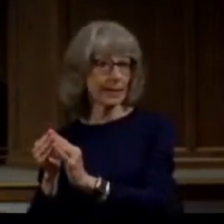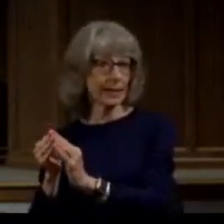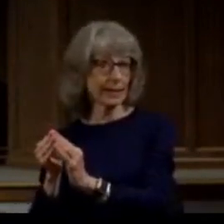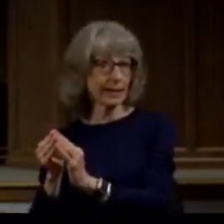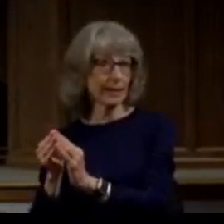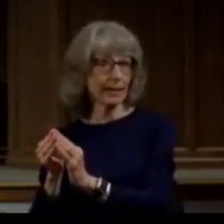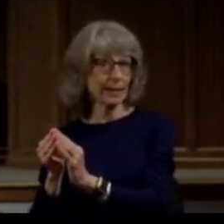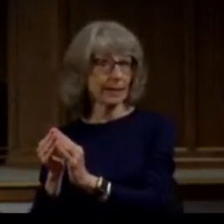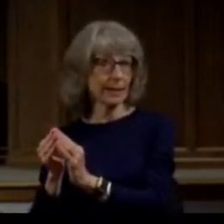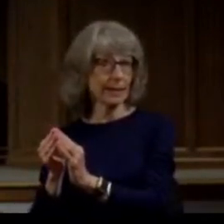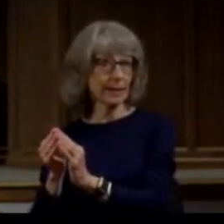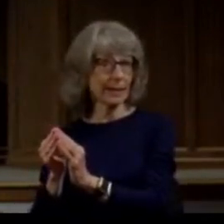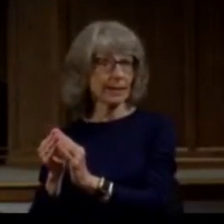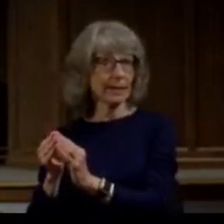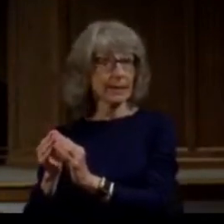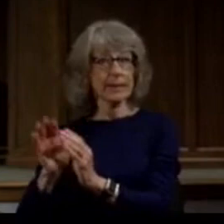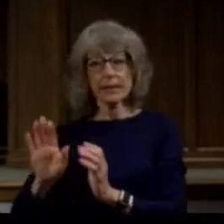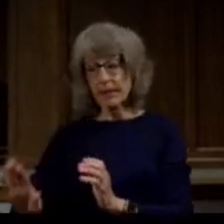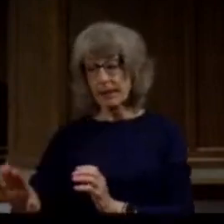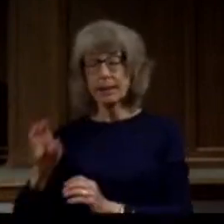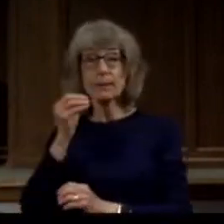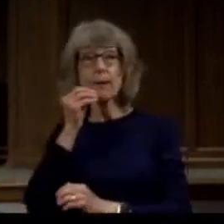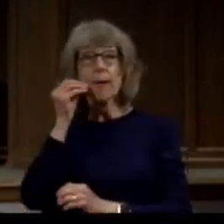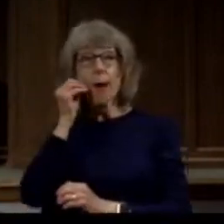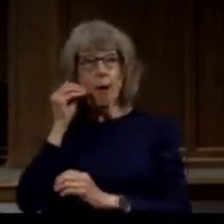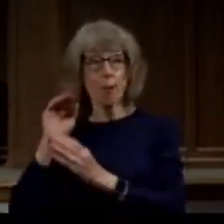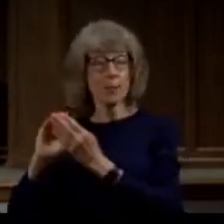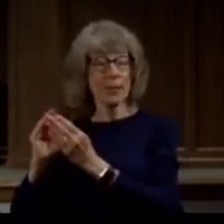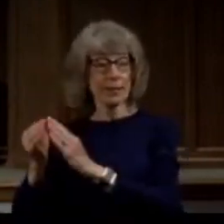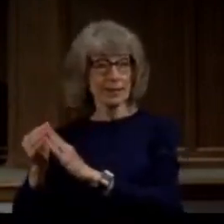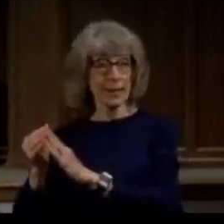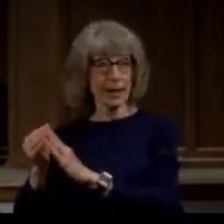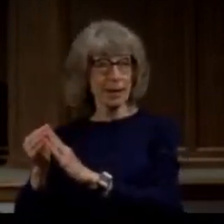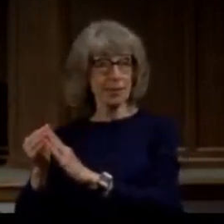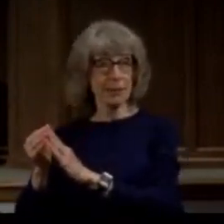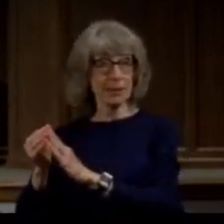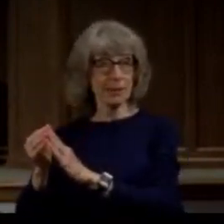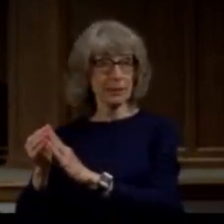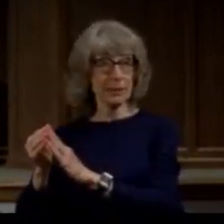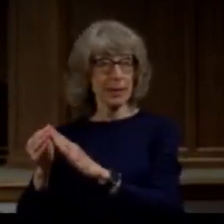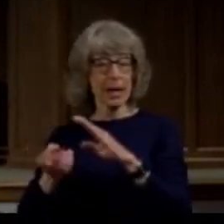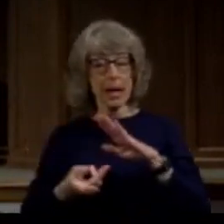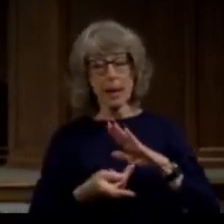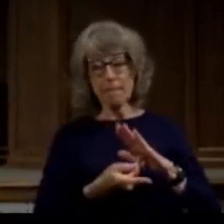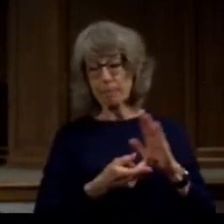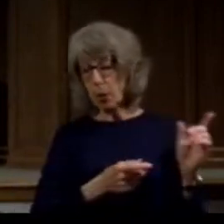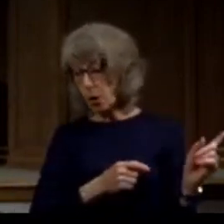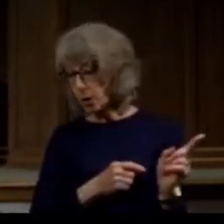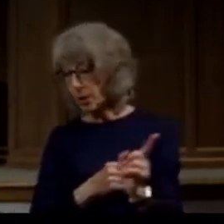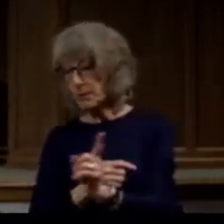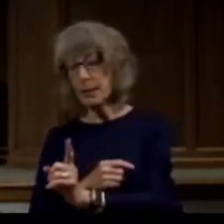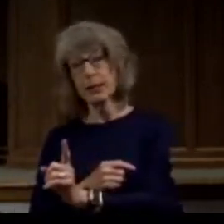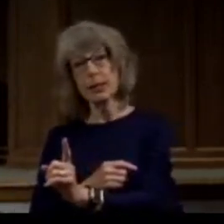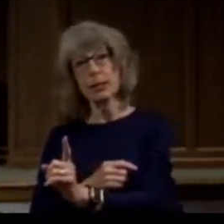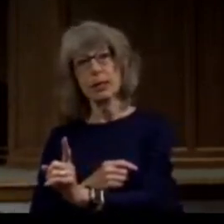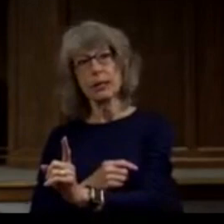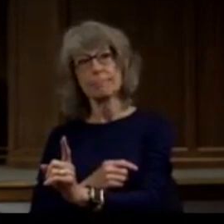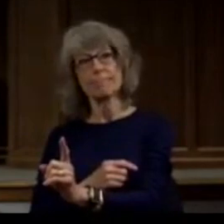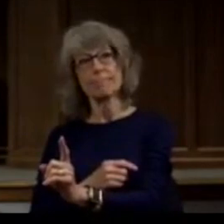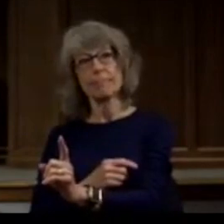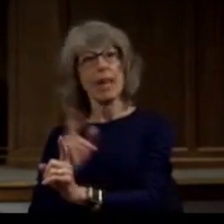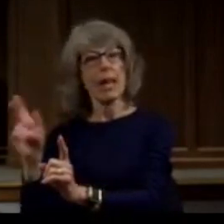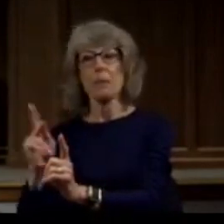hometown and when Paul came through Timothy's hometown his reception was negative. He was